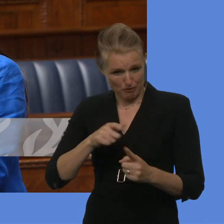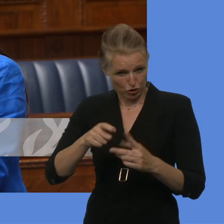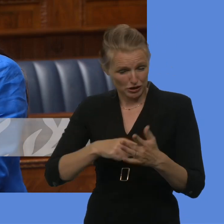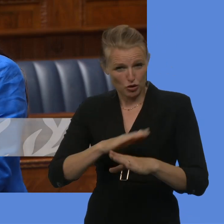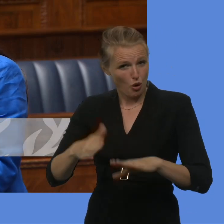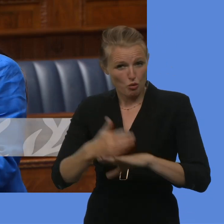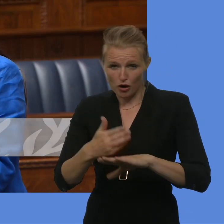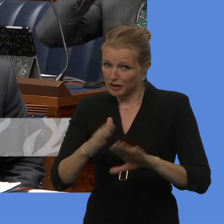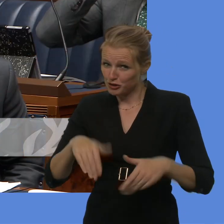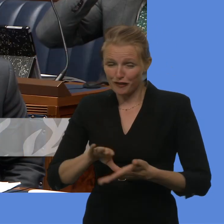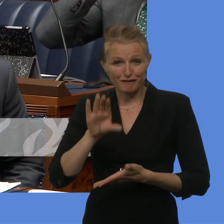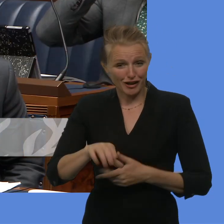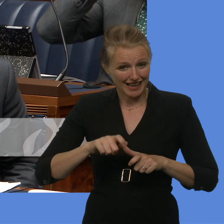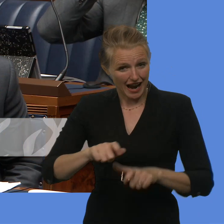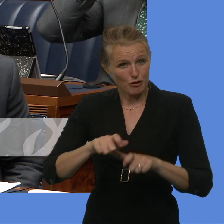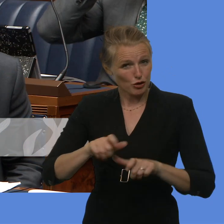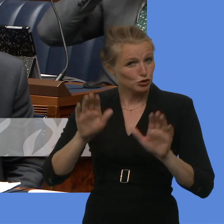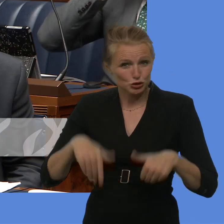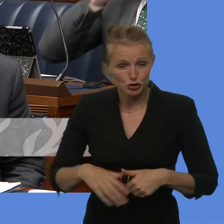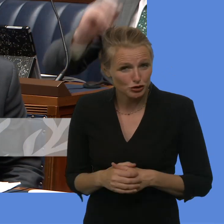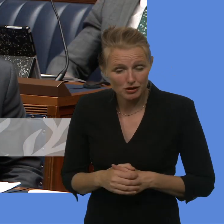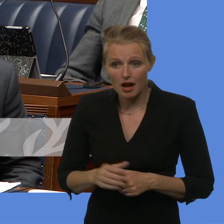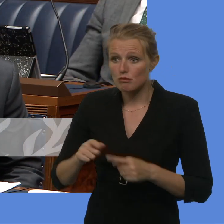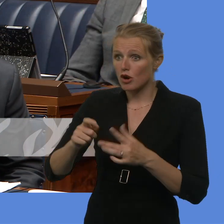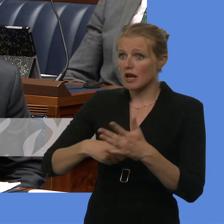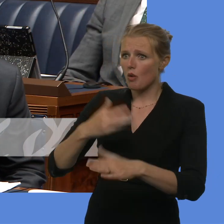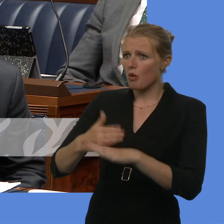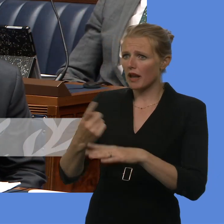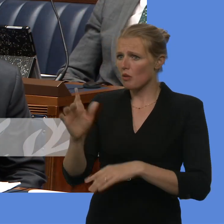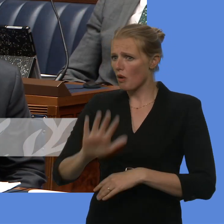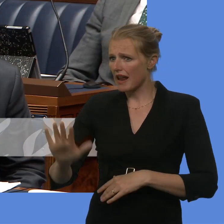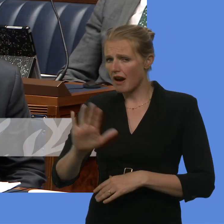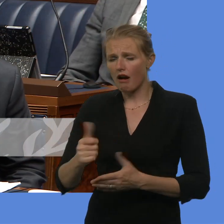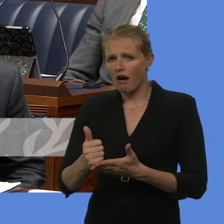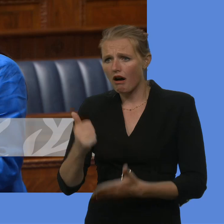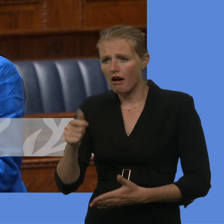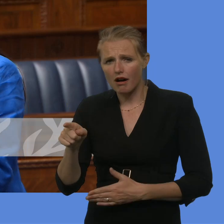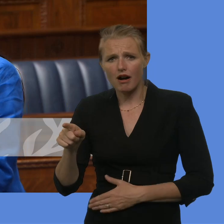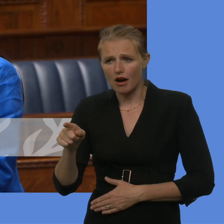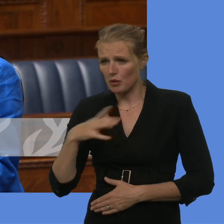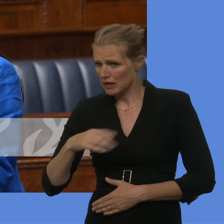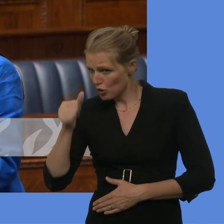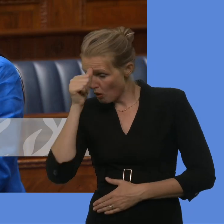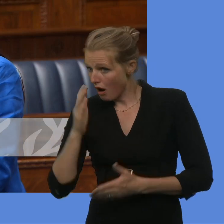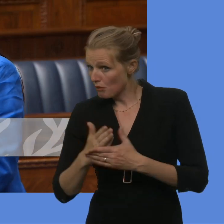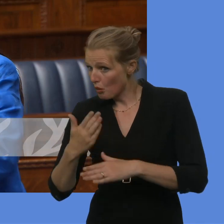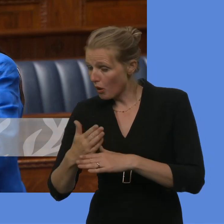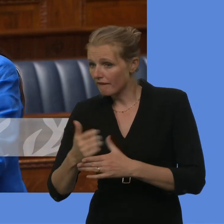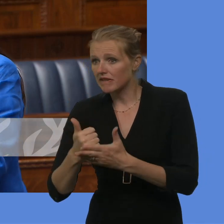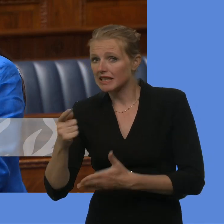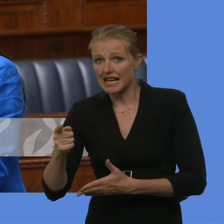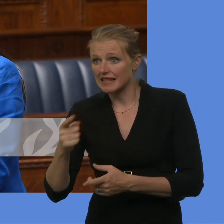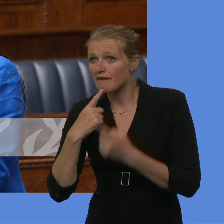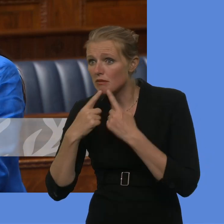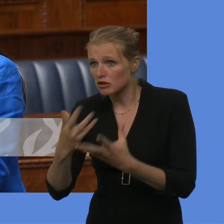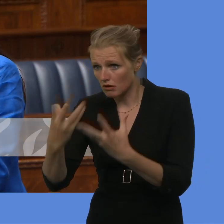project should not be funded to continue. If a project is working in a particular area or in a particular context, then we need to know that so we can actually take that and roll